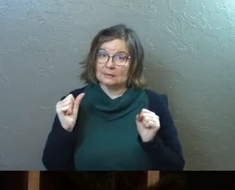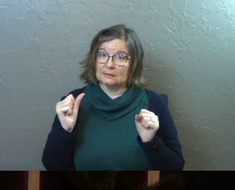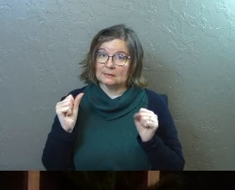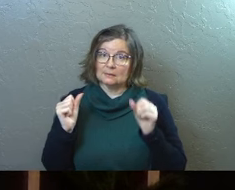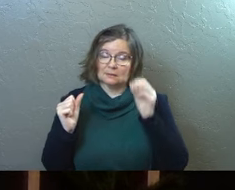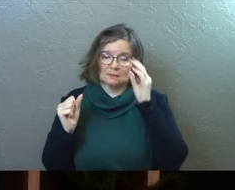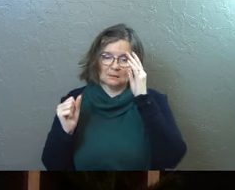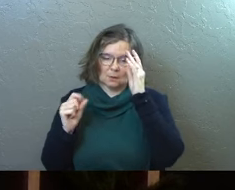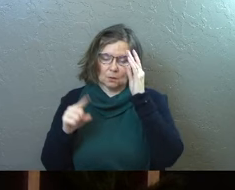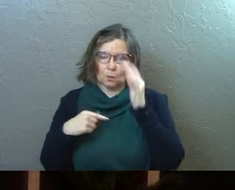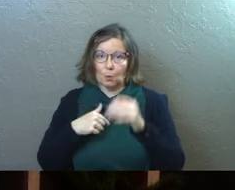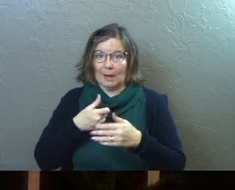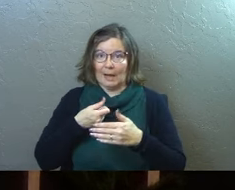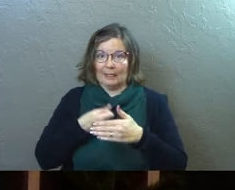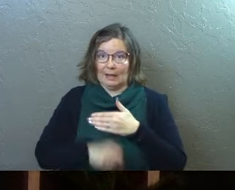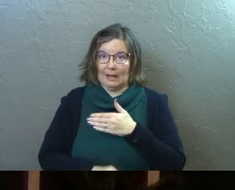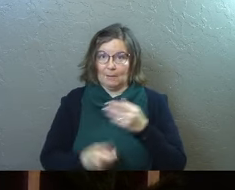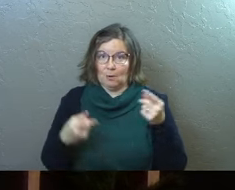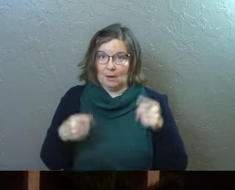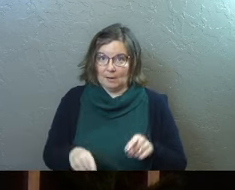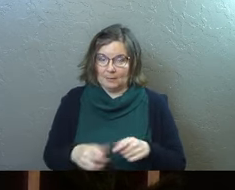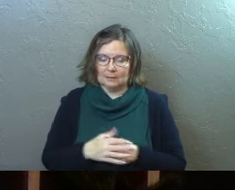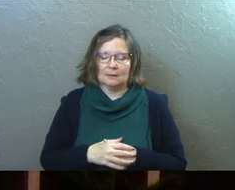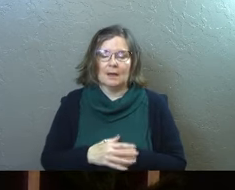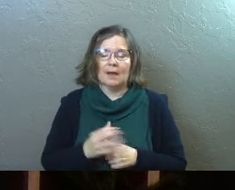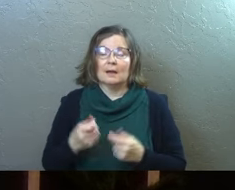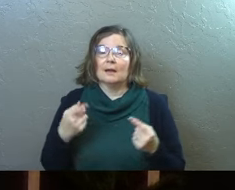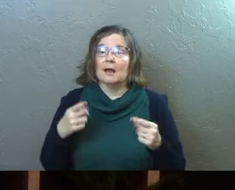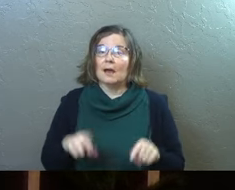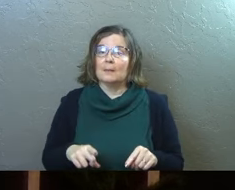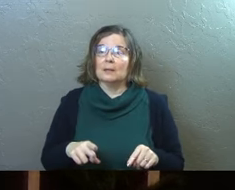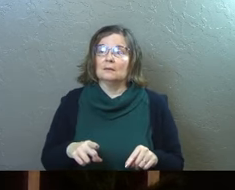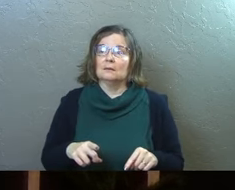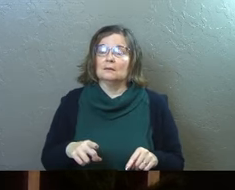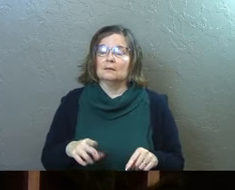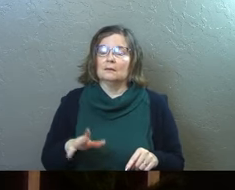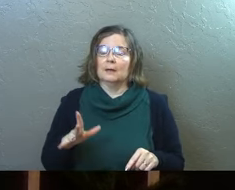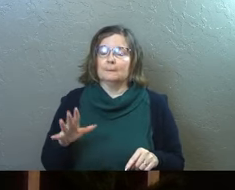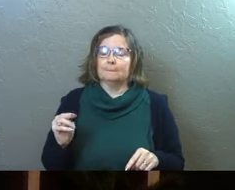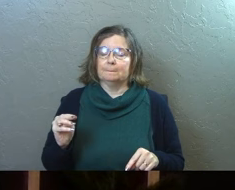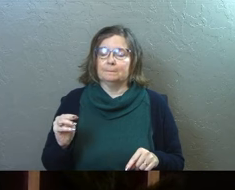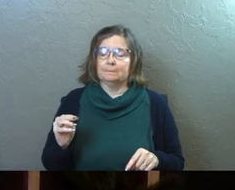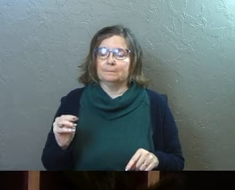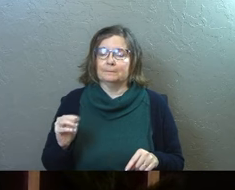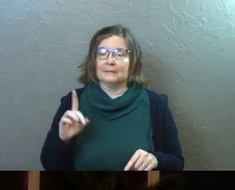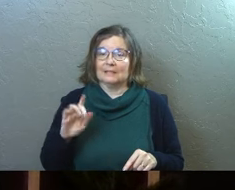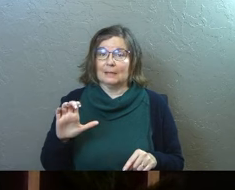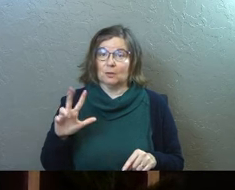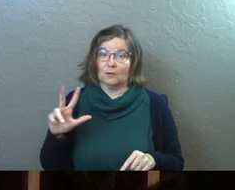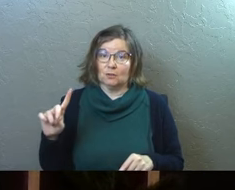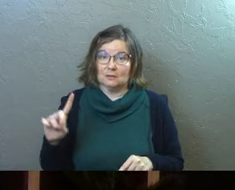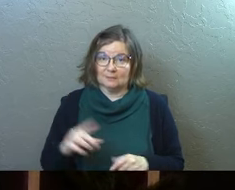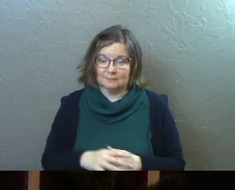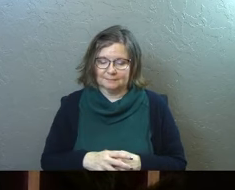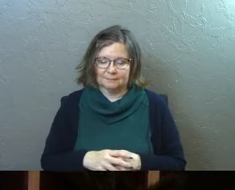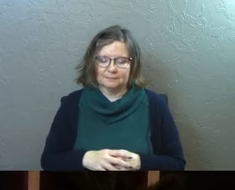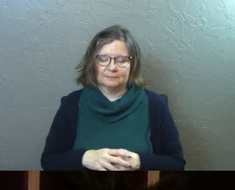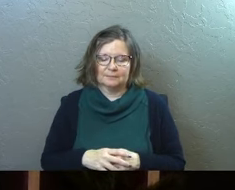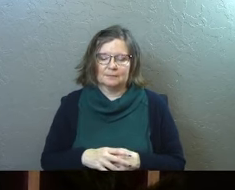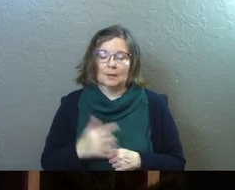when the labor happened. And it happened December 31st.